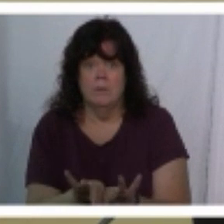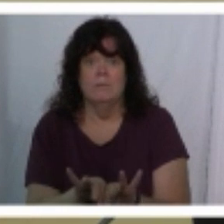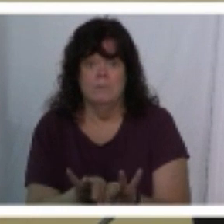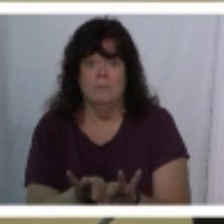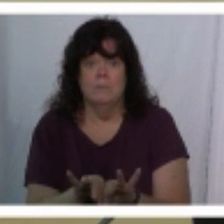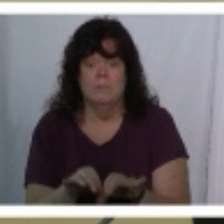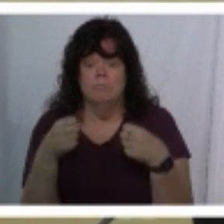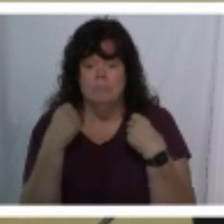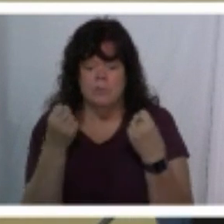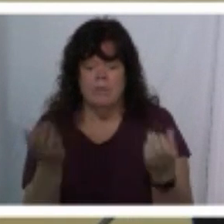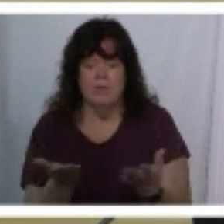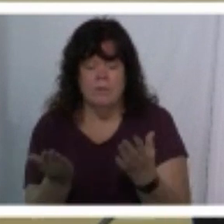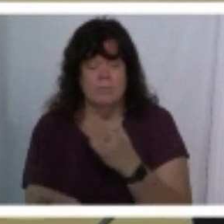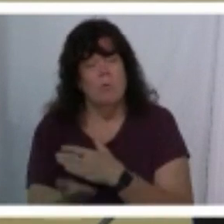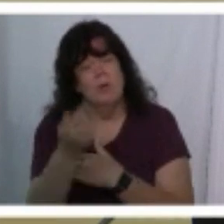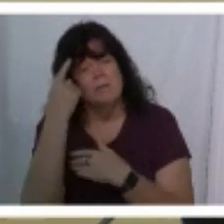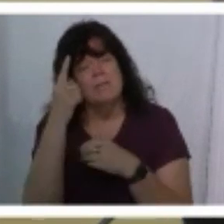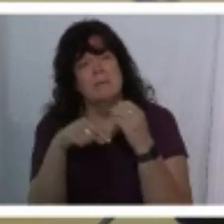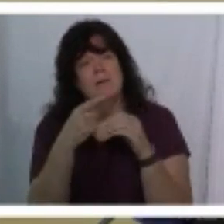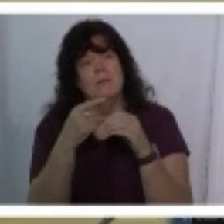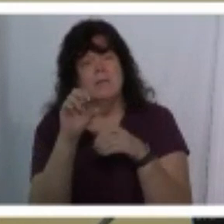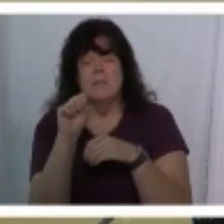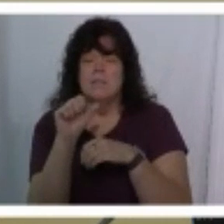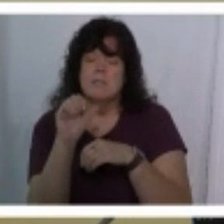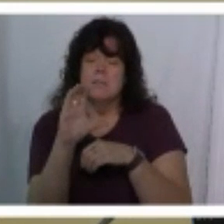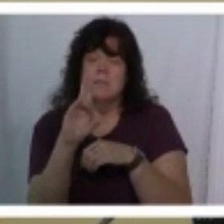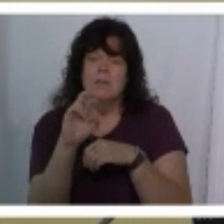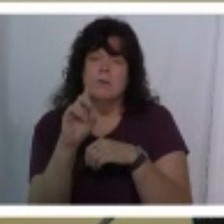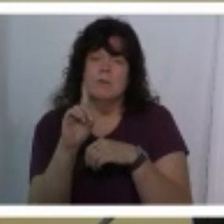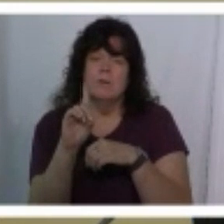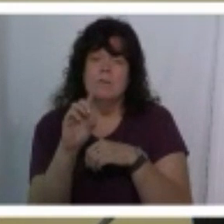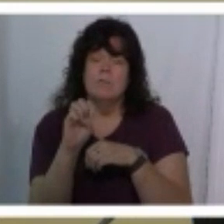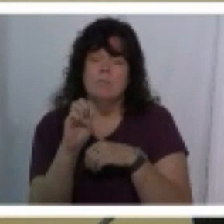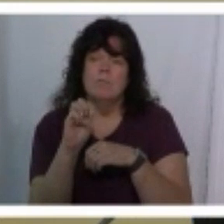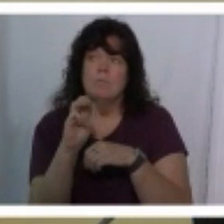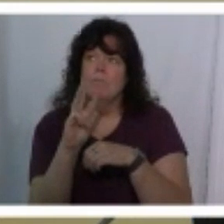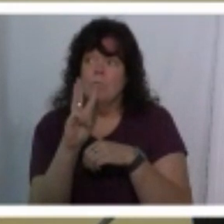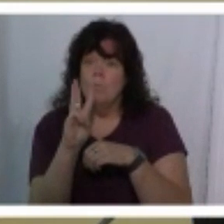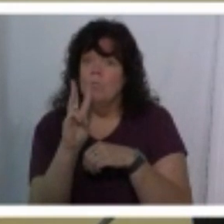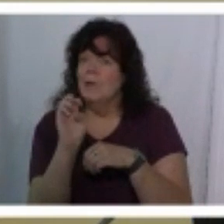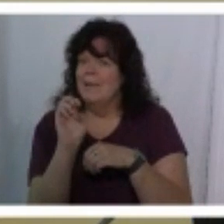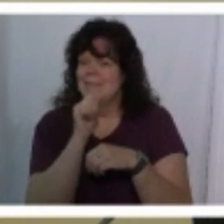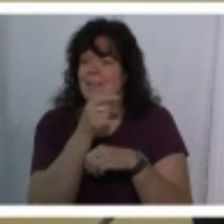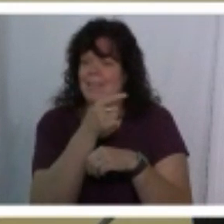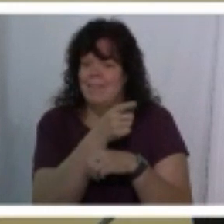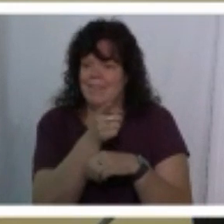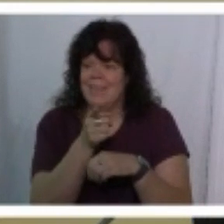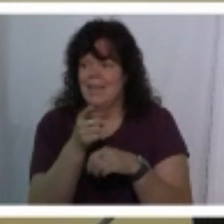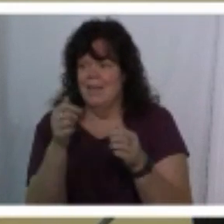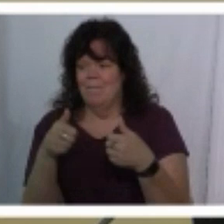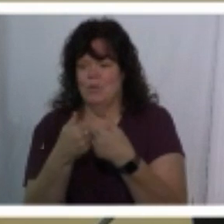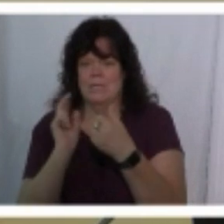driving in this morning i was thinking about the sacred we and how we is not they versus us